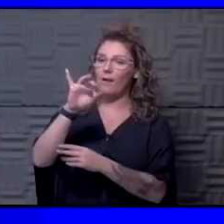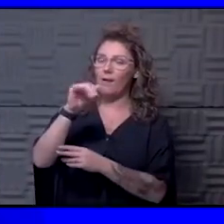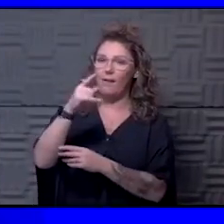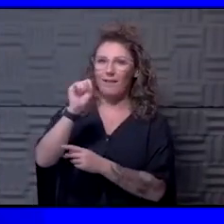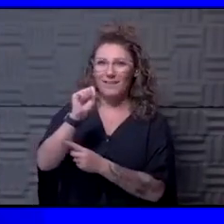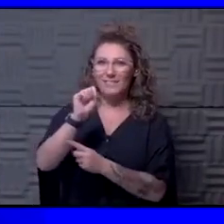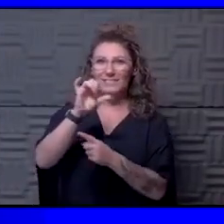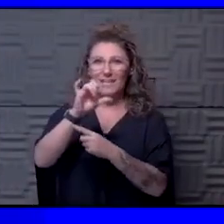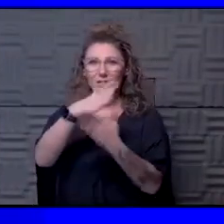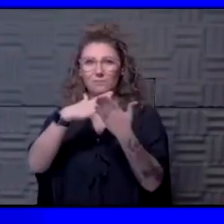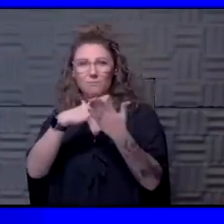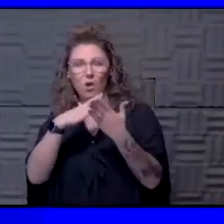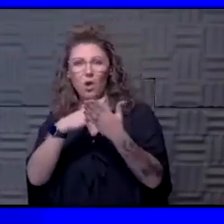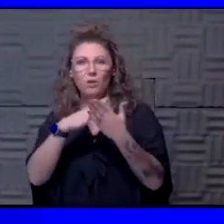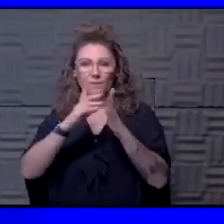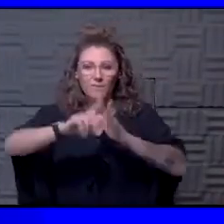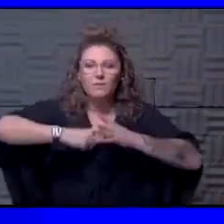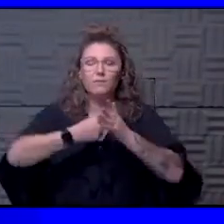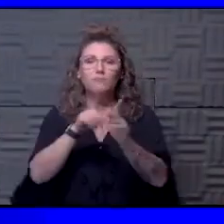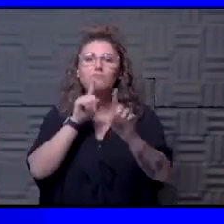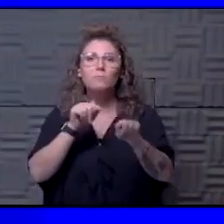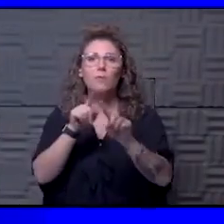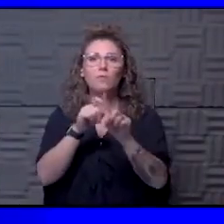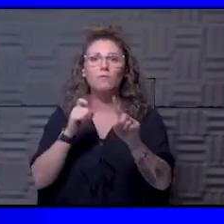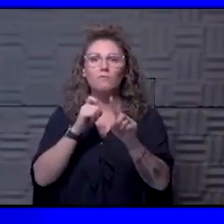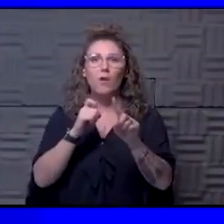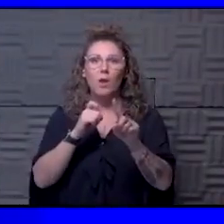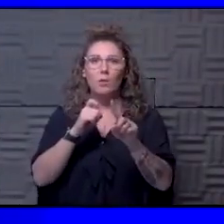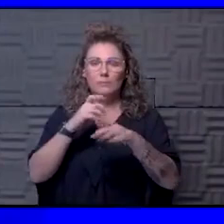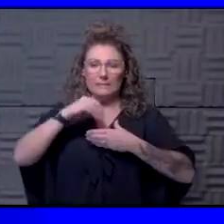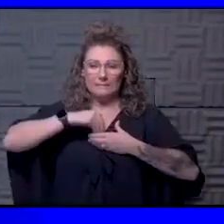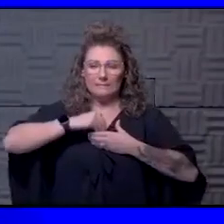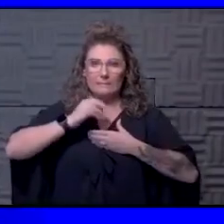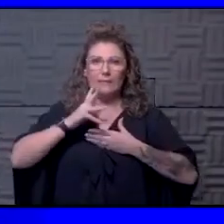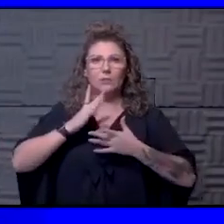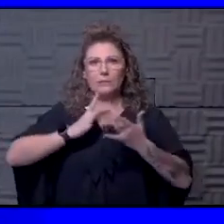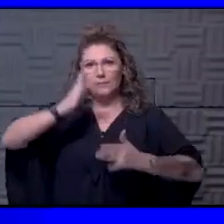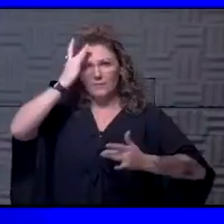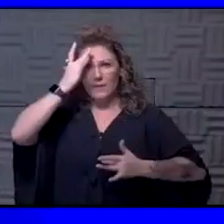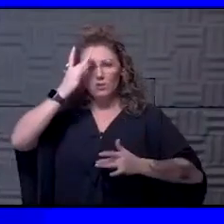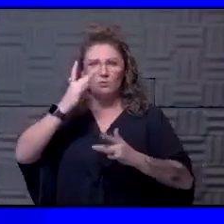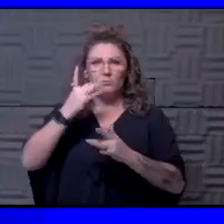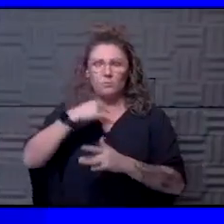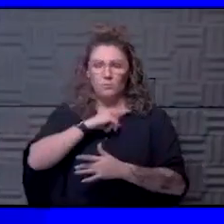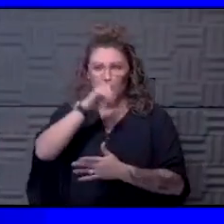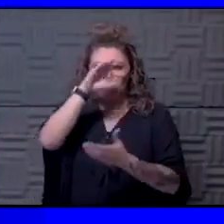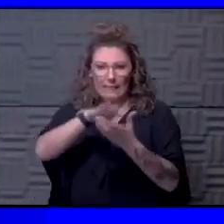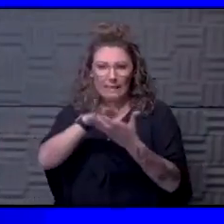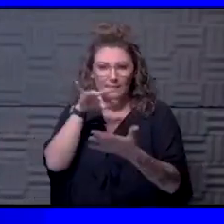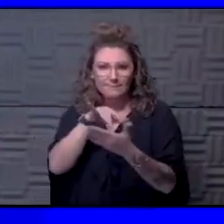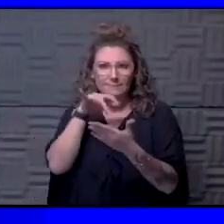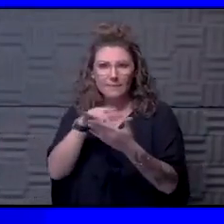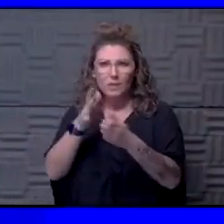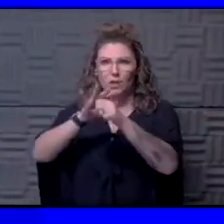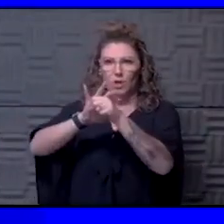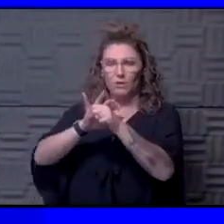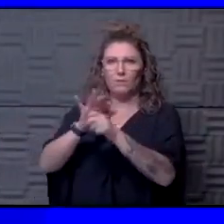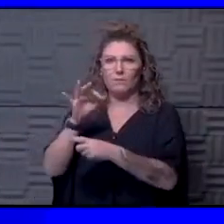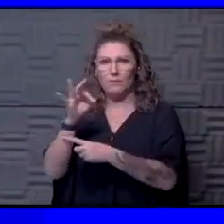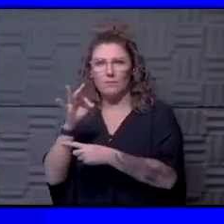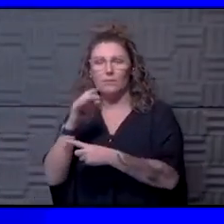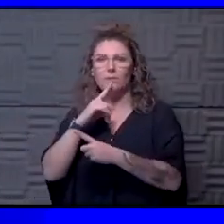initial response to viral infections. And what we believe, especially from the studies from SARS-CoV-1 is that the virus can actually